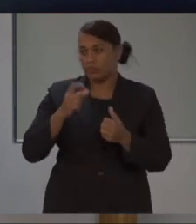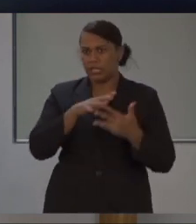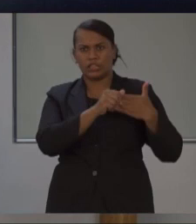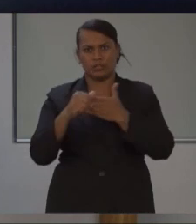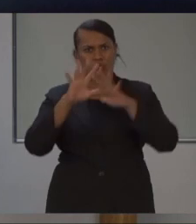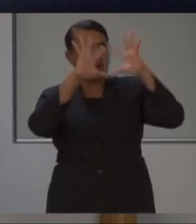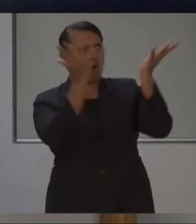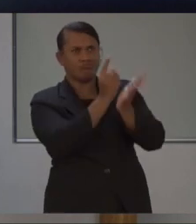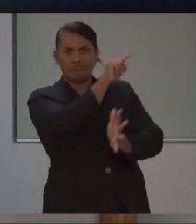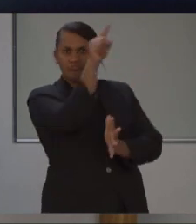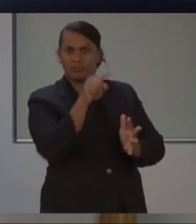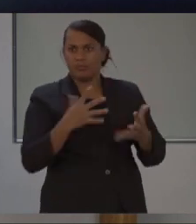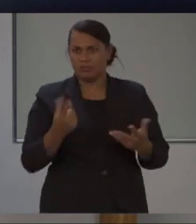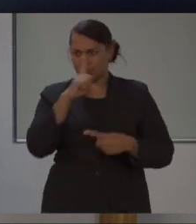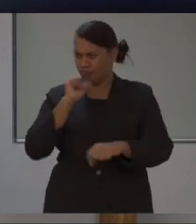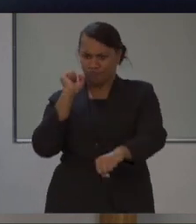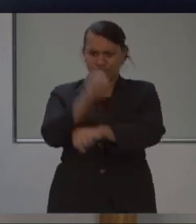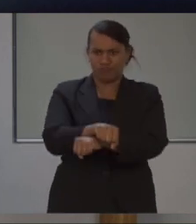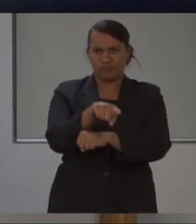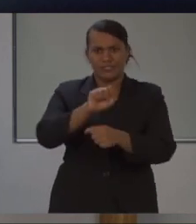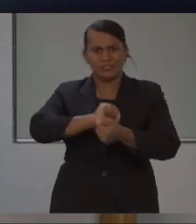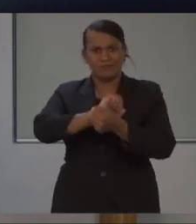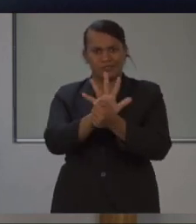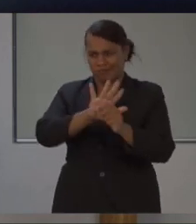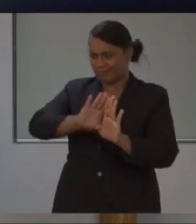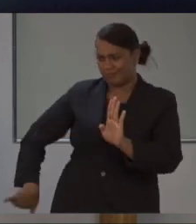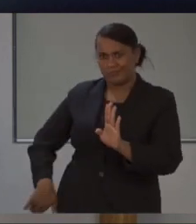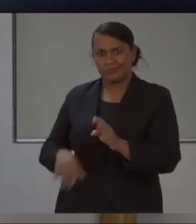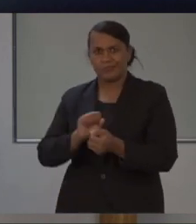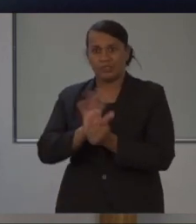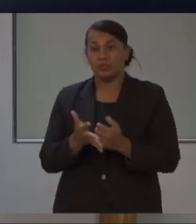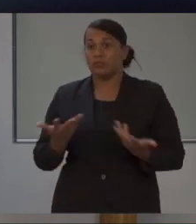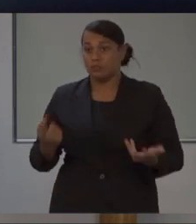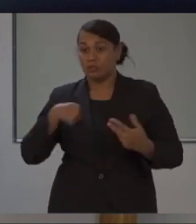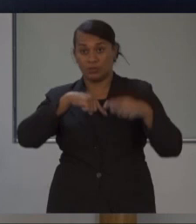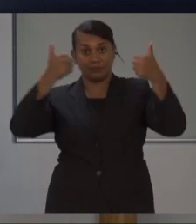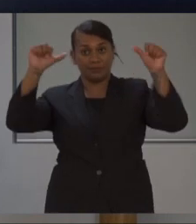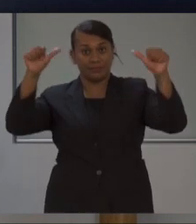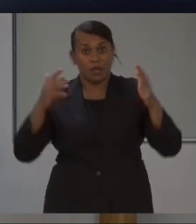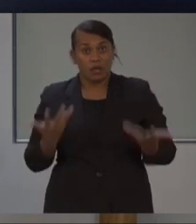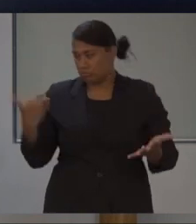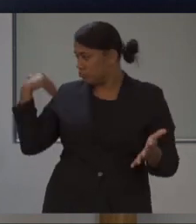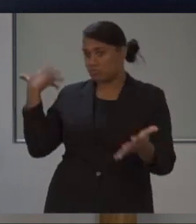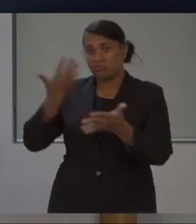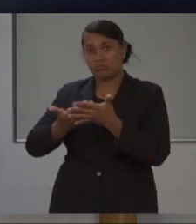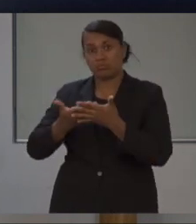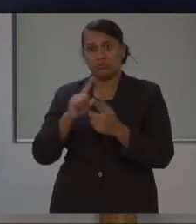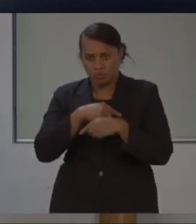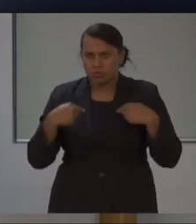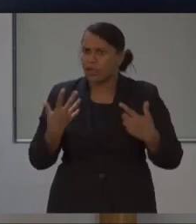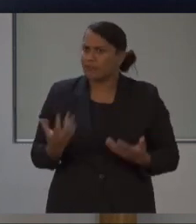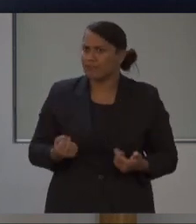stomping out coronavirus. Our success so far leaves us reason for cautious